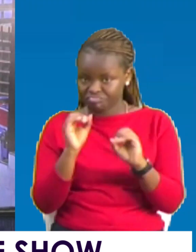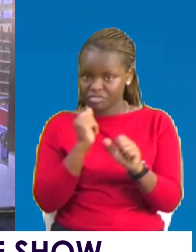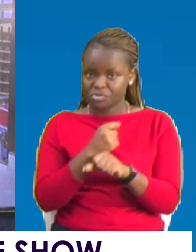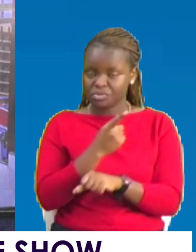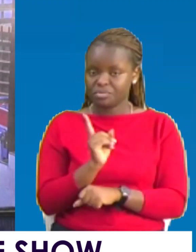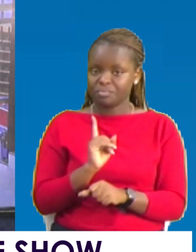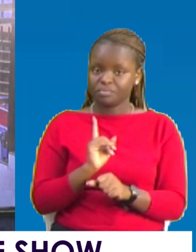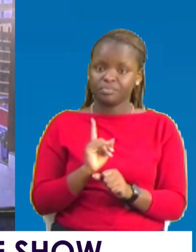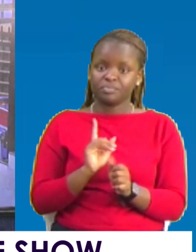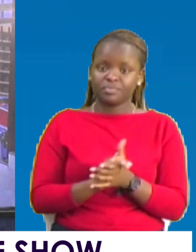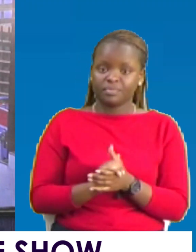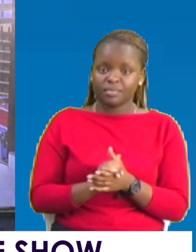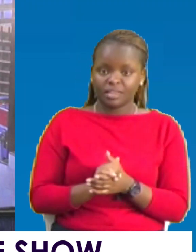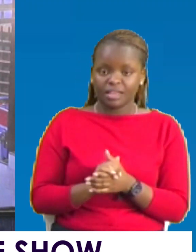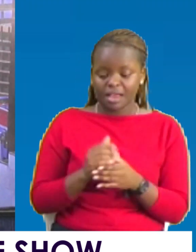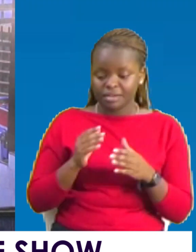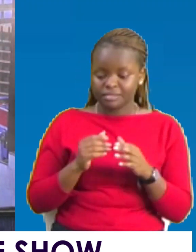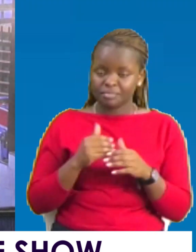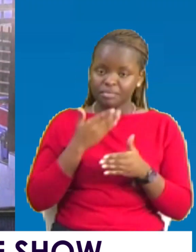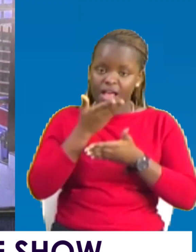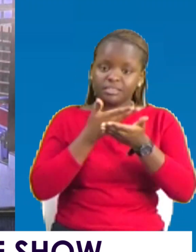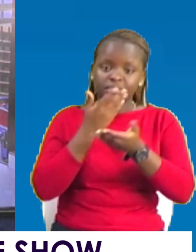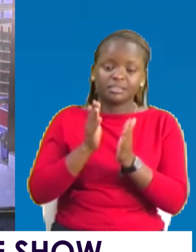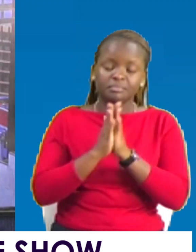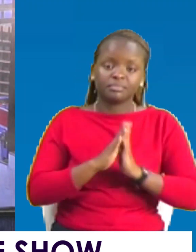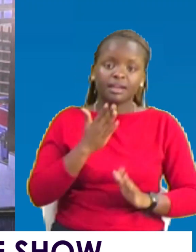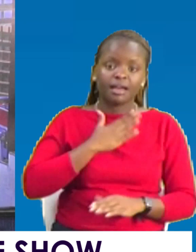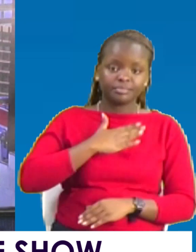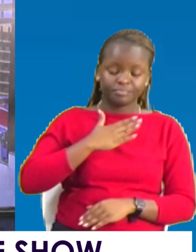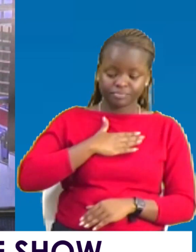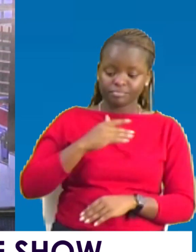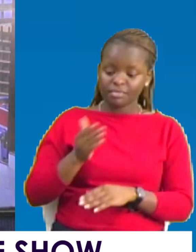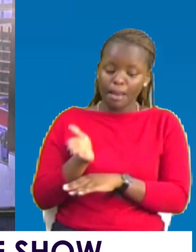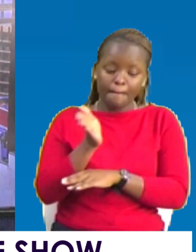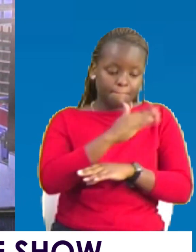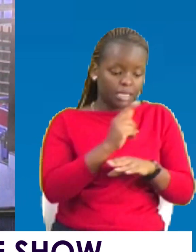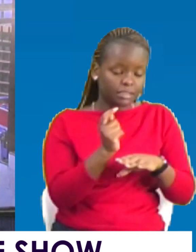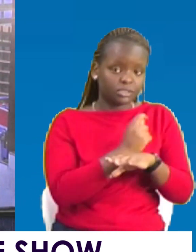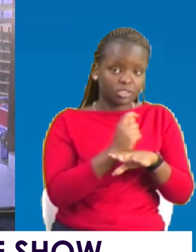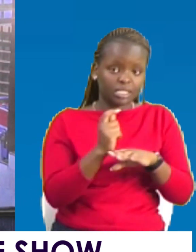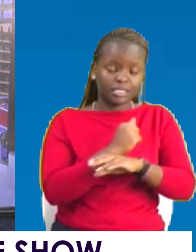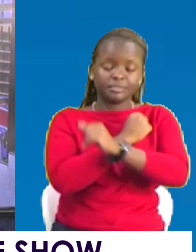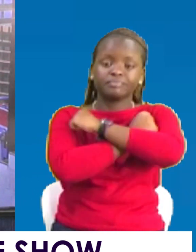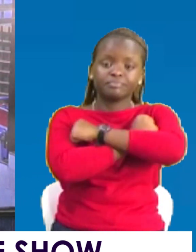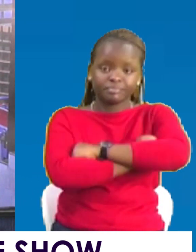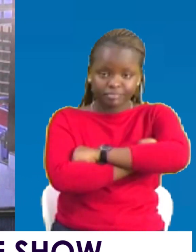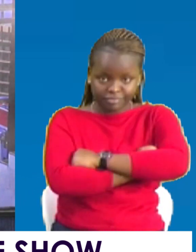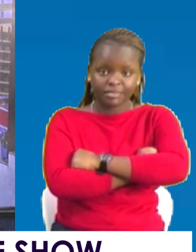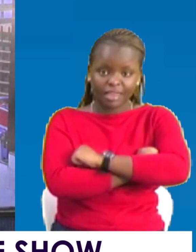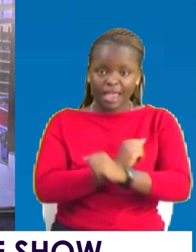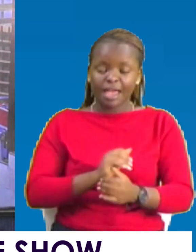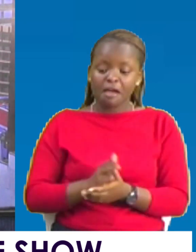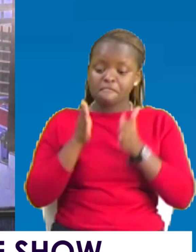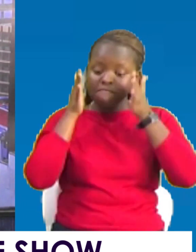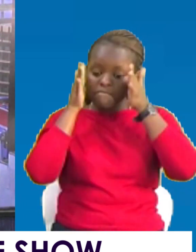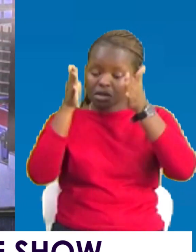They have been brought as an answer to our prayer. So we need to turn back to training. Fold our hands. And focus on